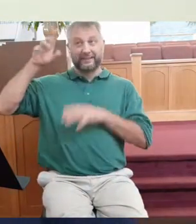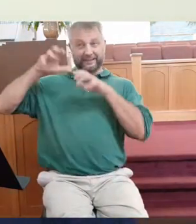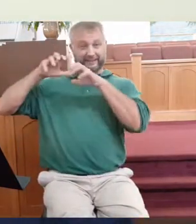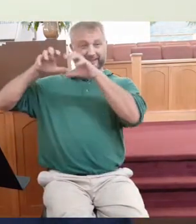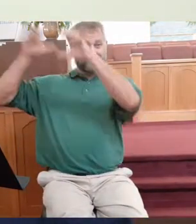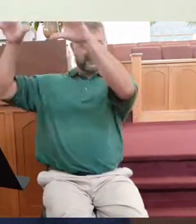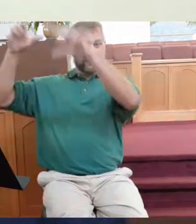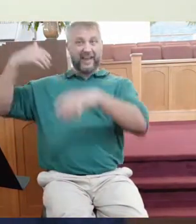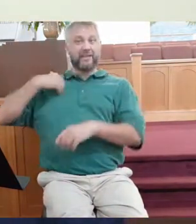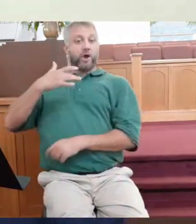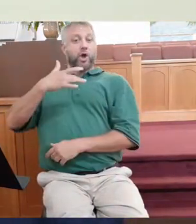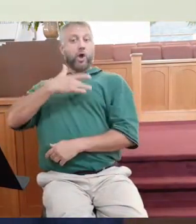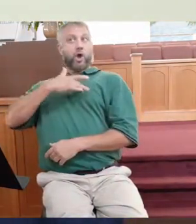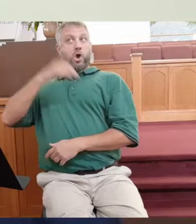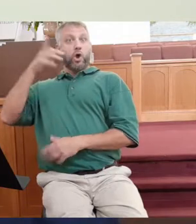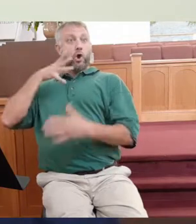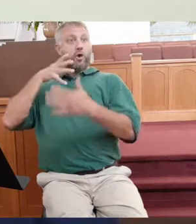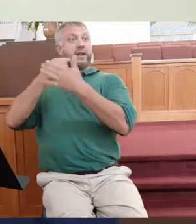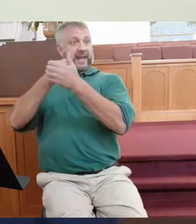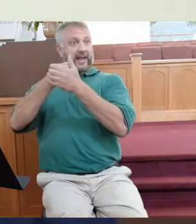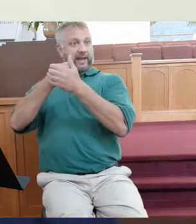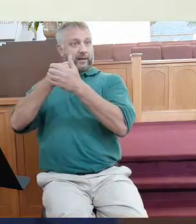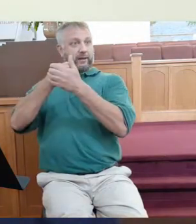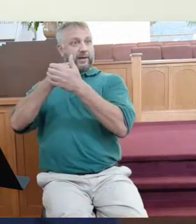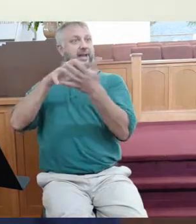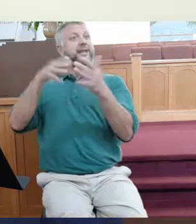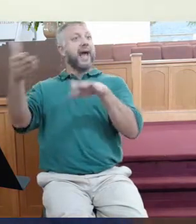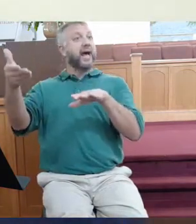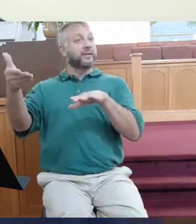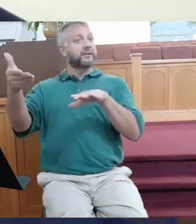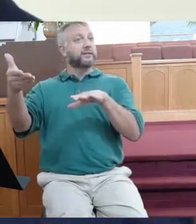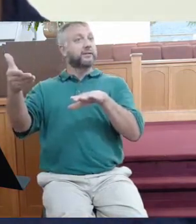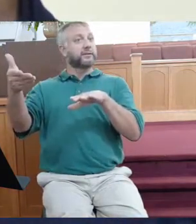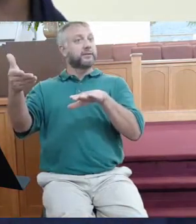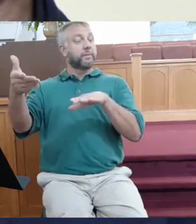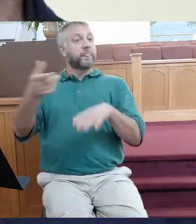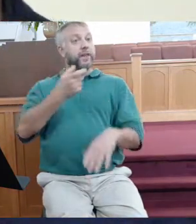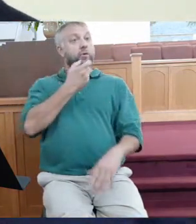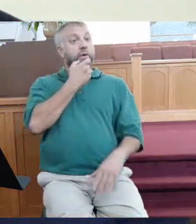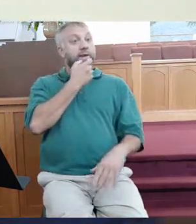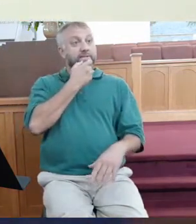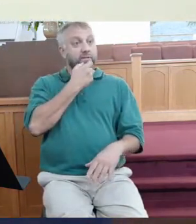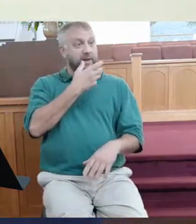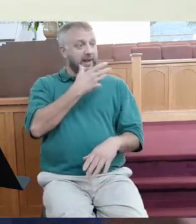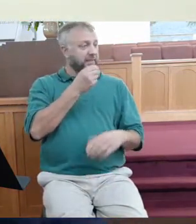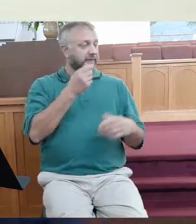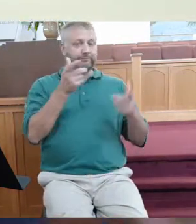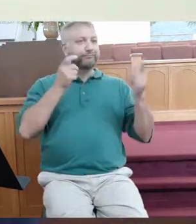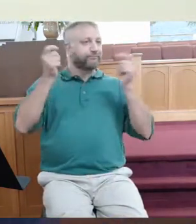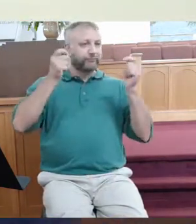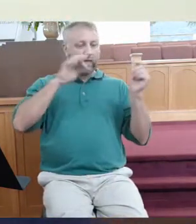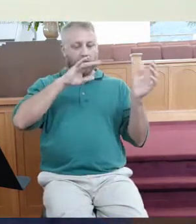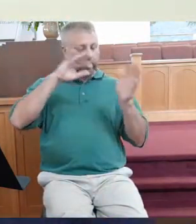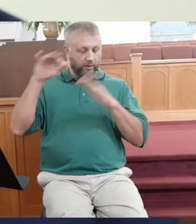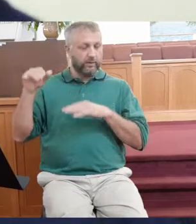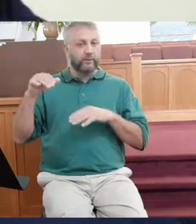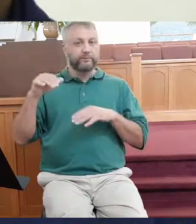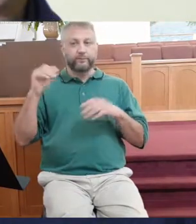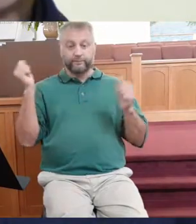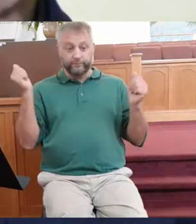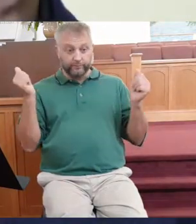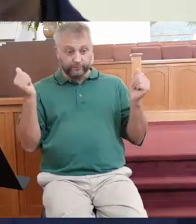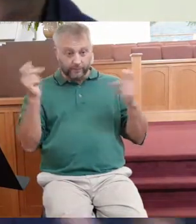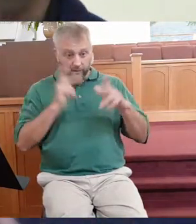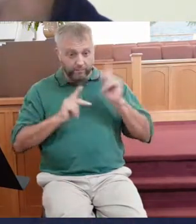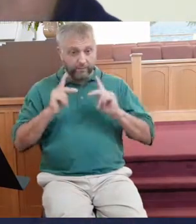has a heart attack and dies. The referees and the officials and the scorekeepers and